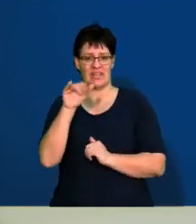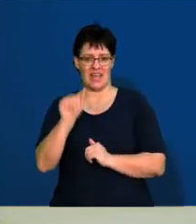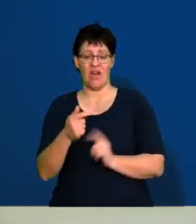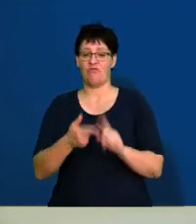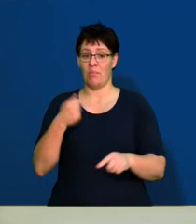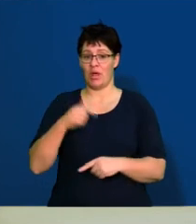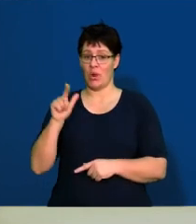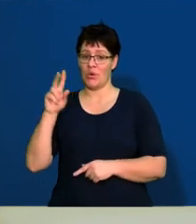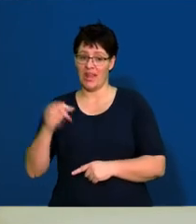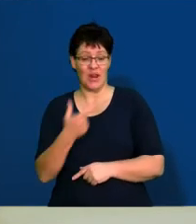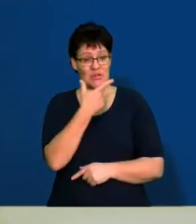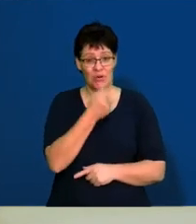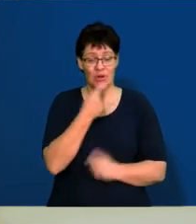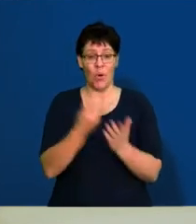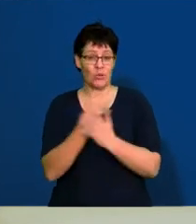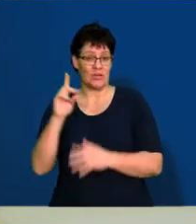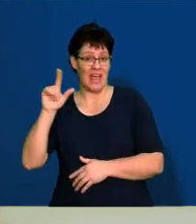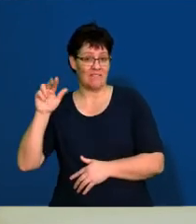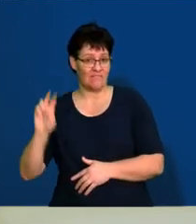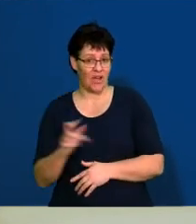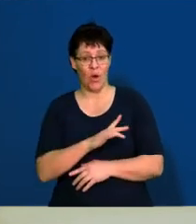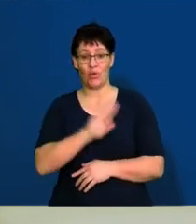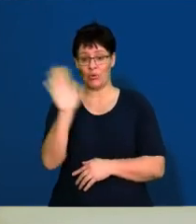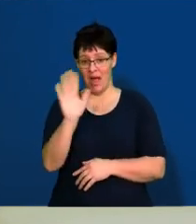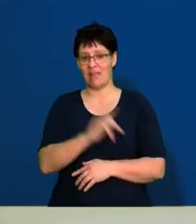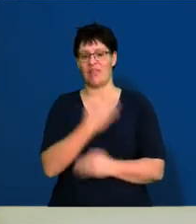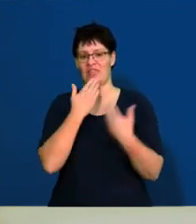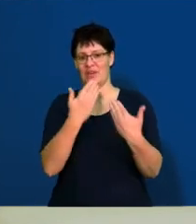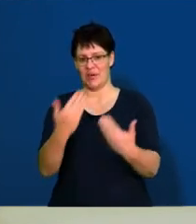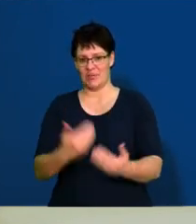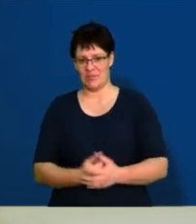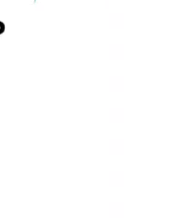me, Luni, Nicolene, and Dave, it's goodbye and thank you, guys.